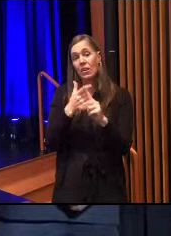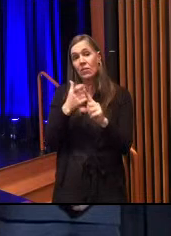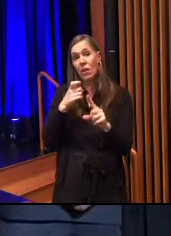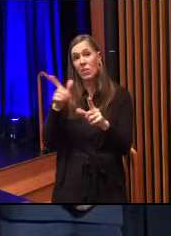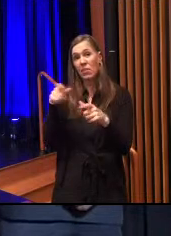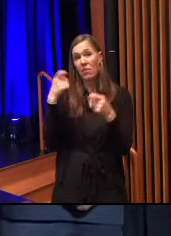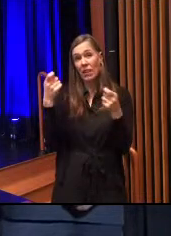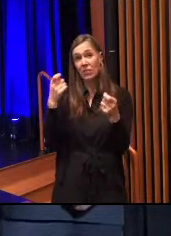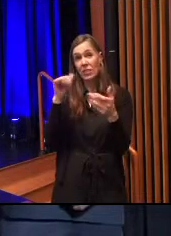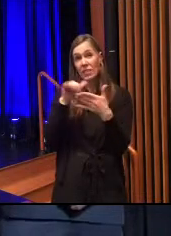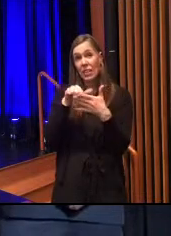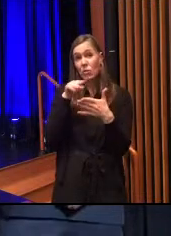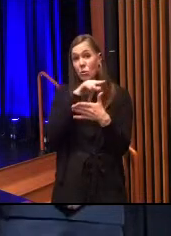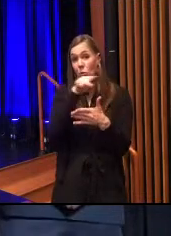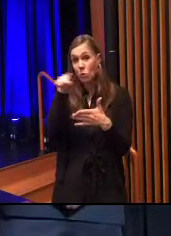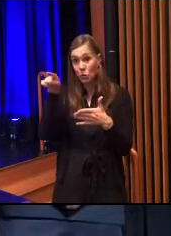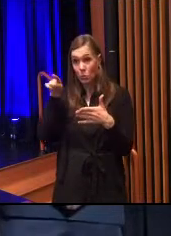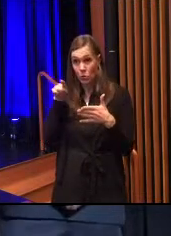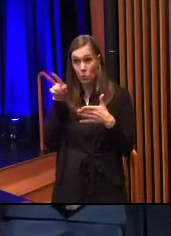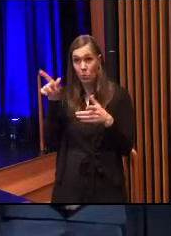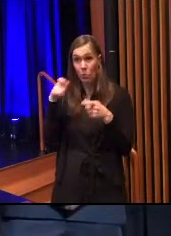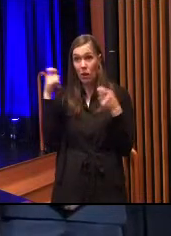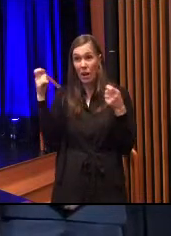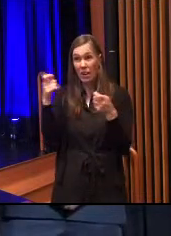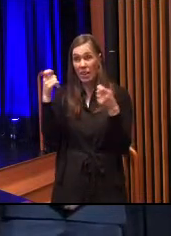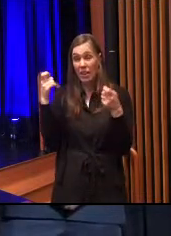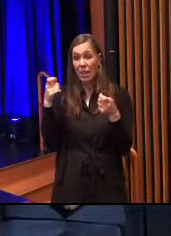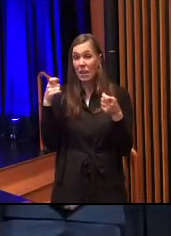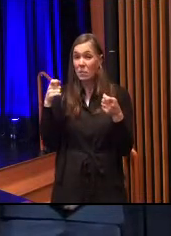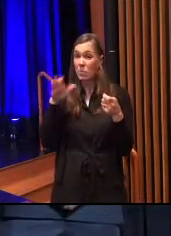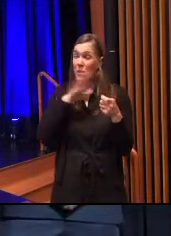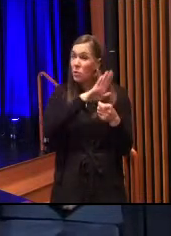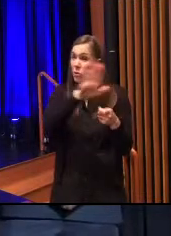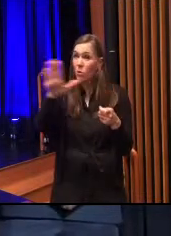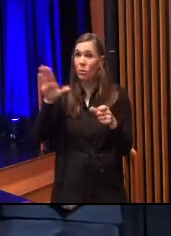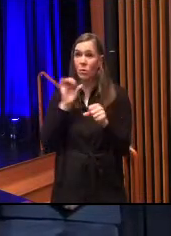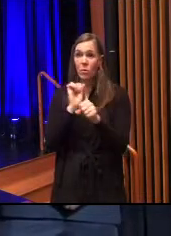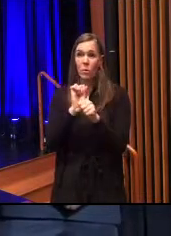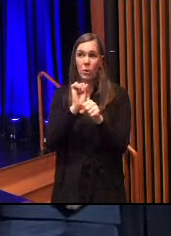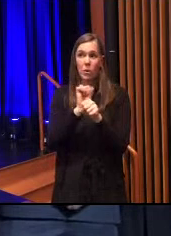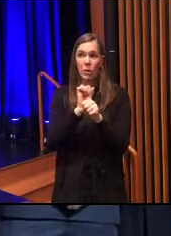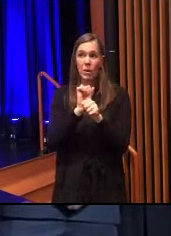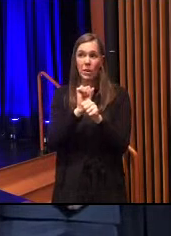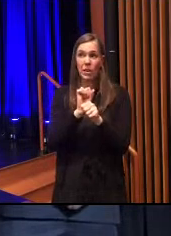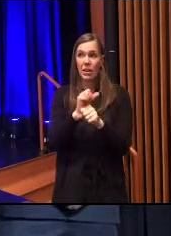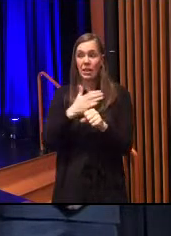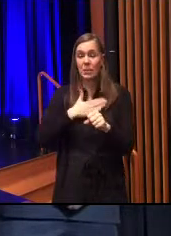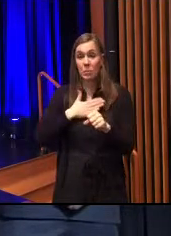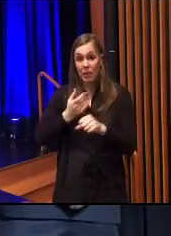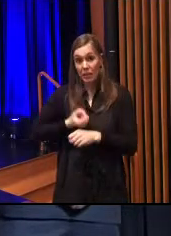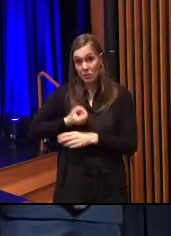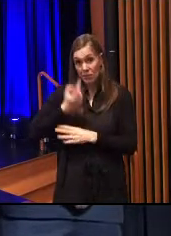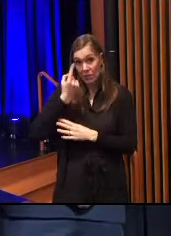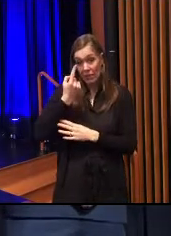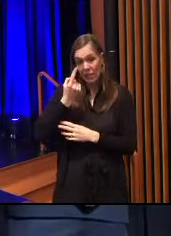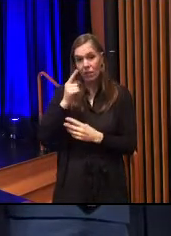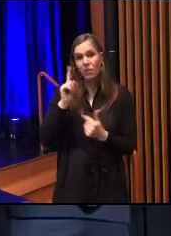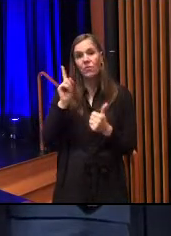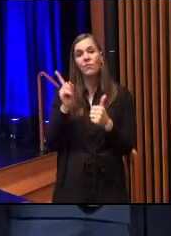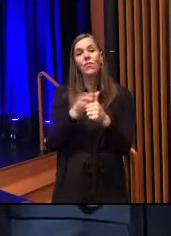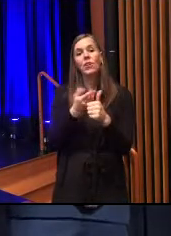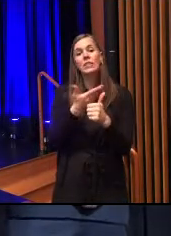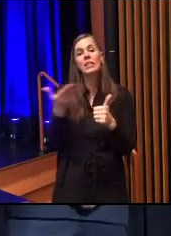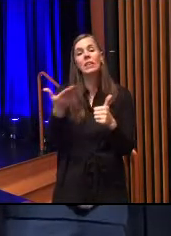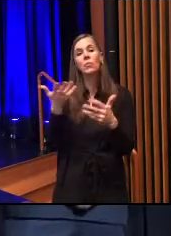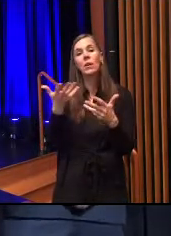victories that you won by digging in with your bare hands. And it is my understanding, so here's thing one,